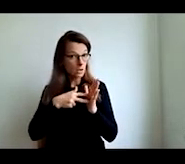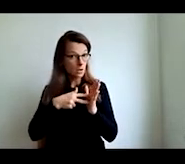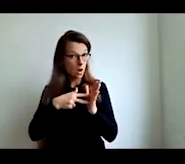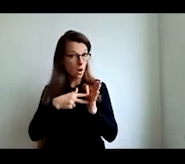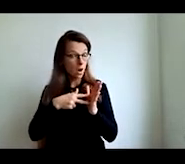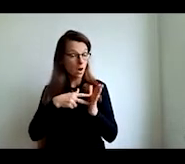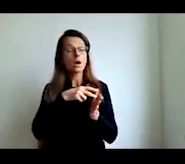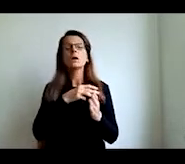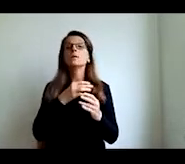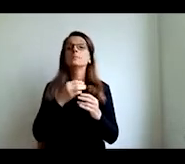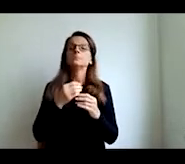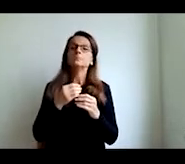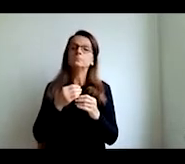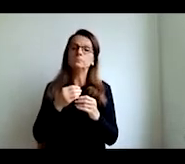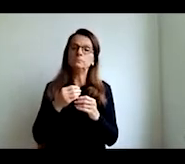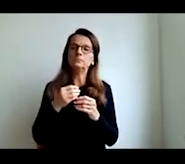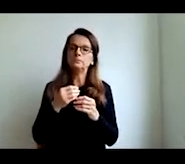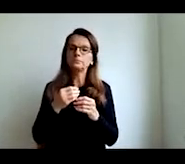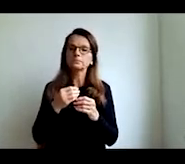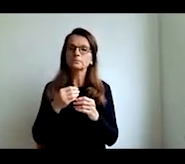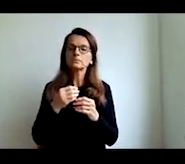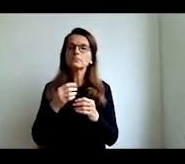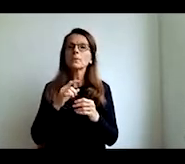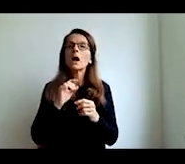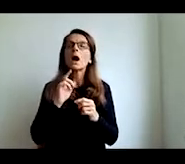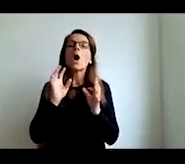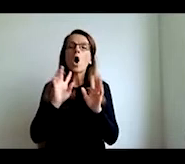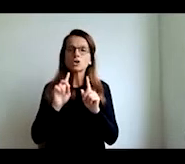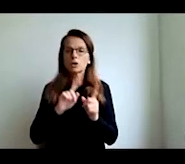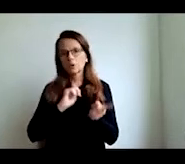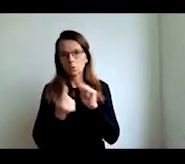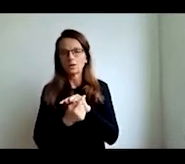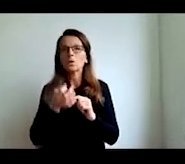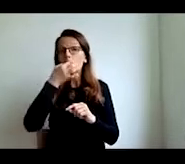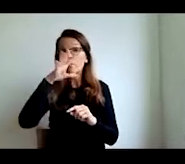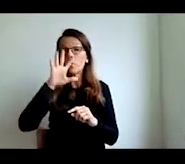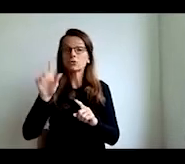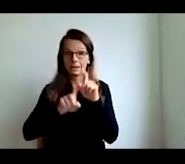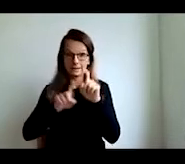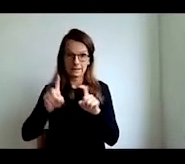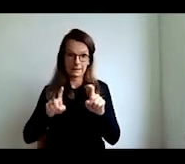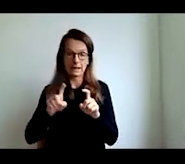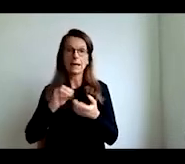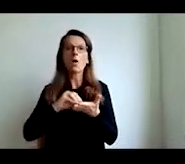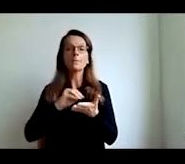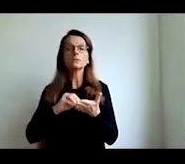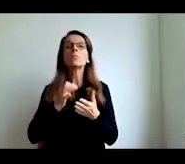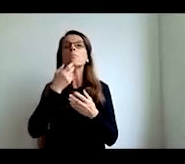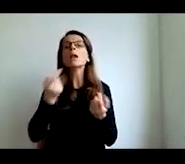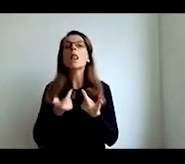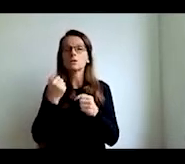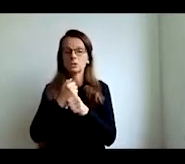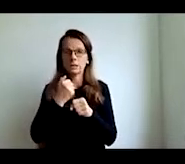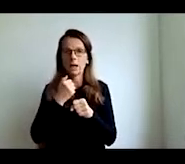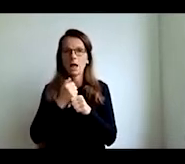whether you talk about playing simulations at school or doing homework on a school computer or using learning apps or websites whatever and